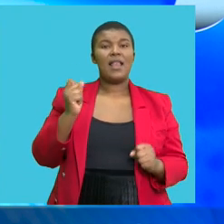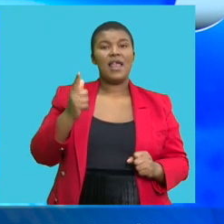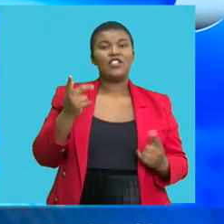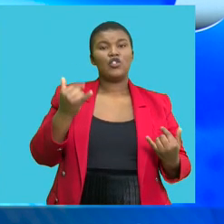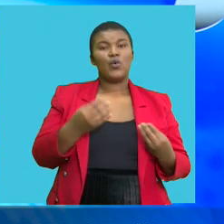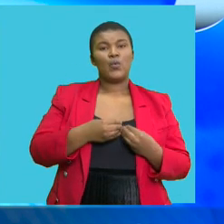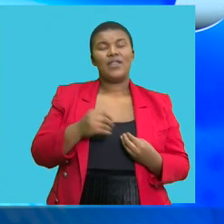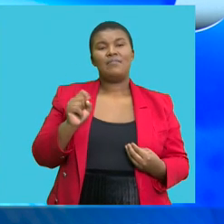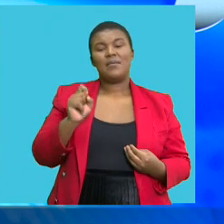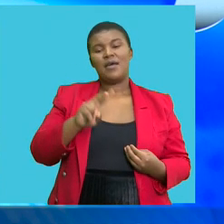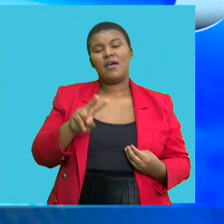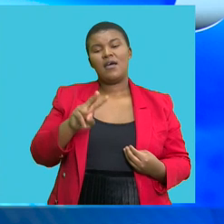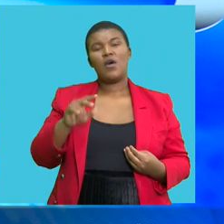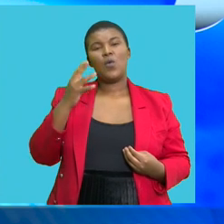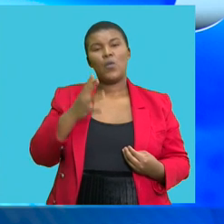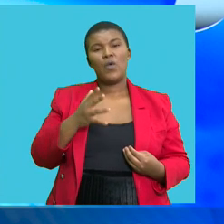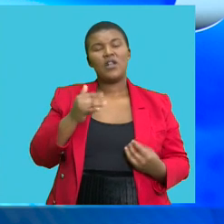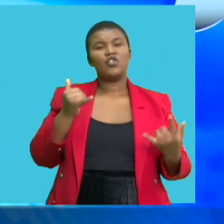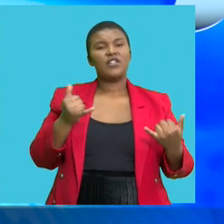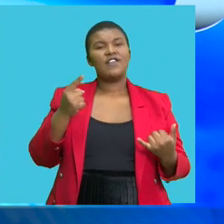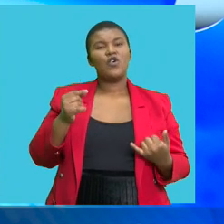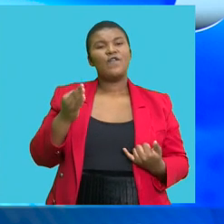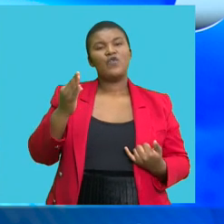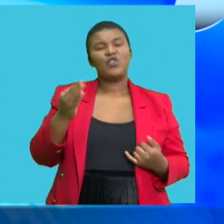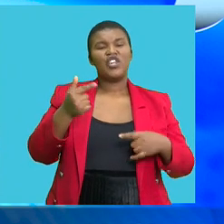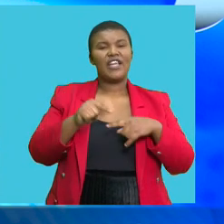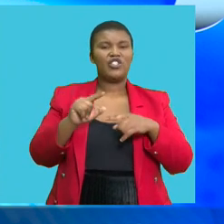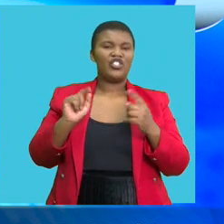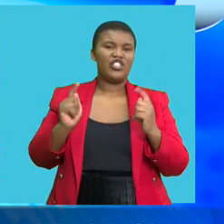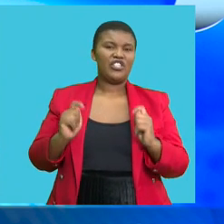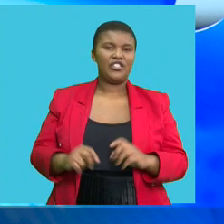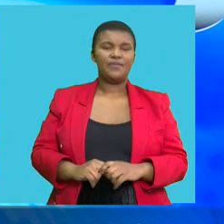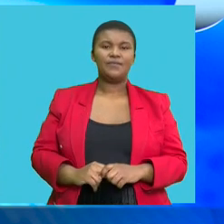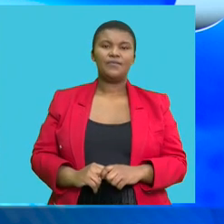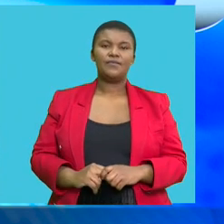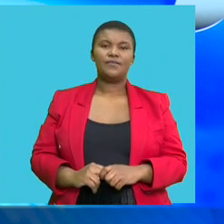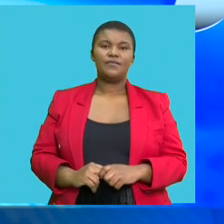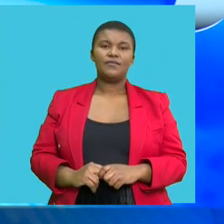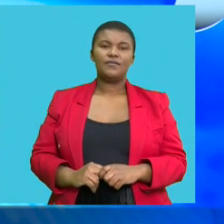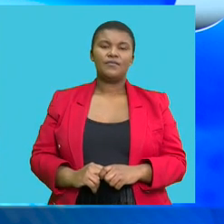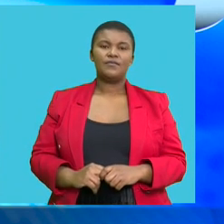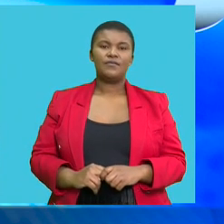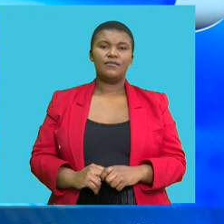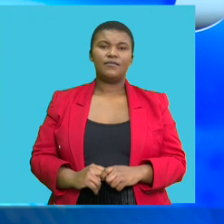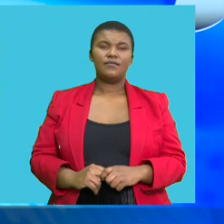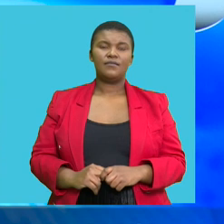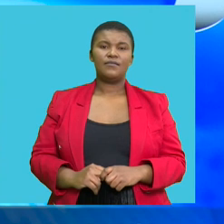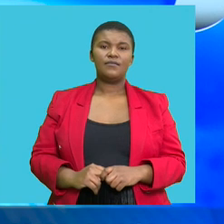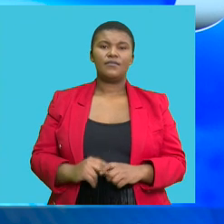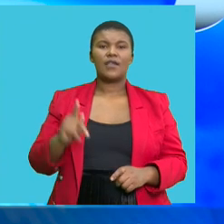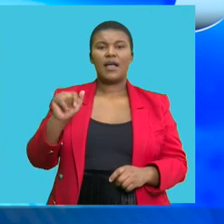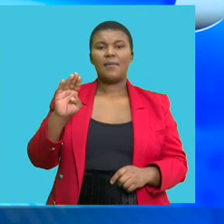market observers keen on any signals regarding future interest rate changes. Portfolio Manager Kabila Tuller offers